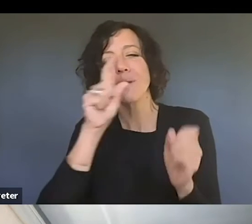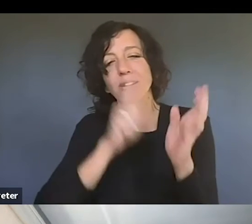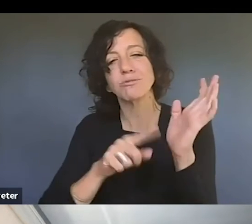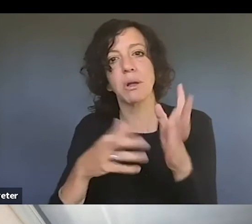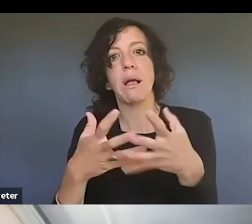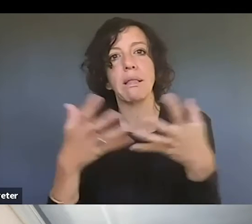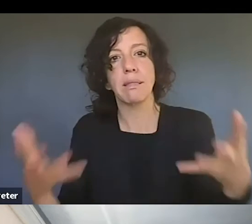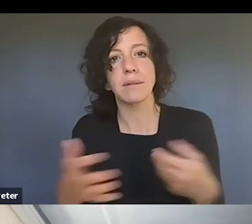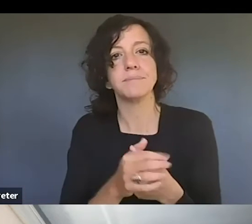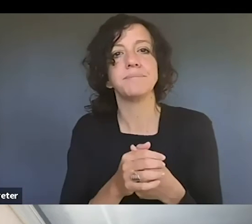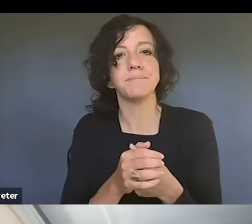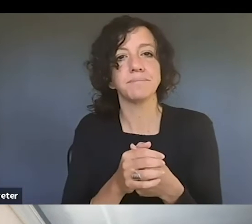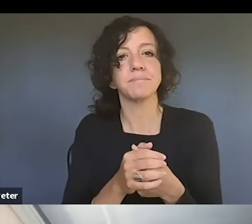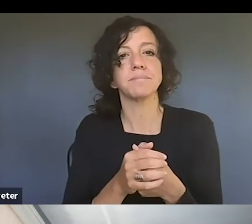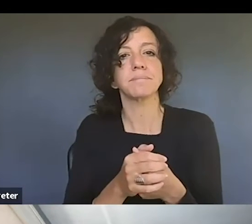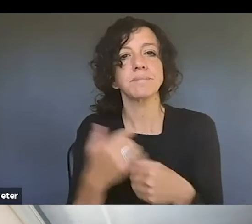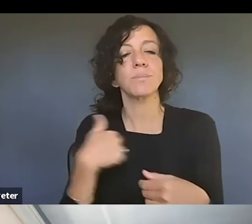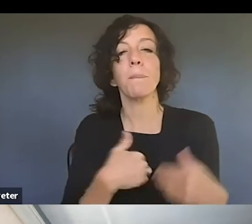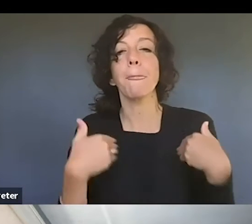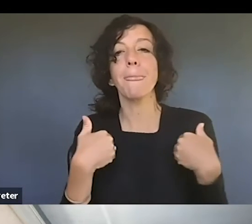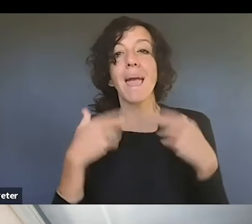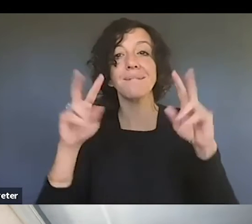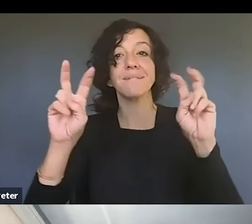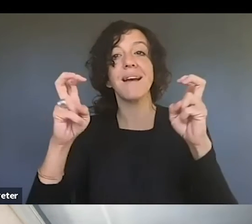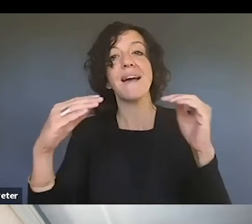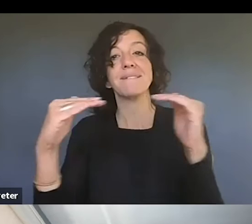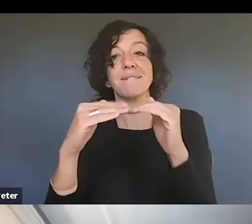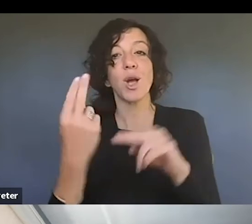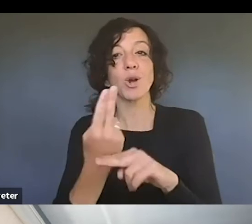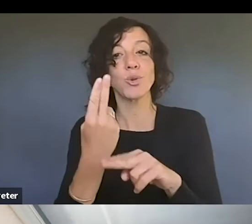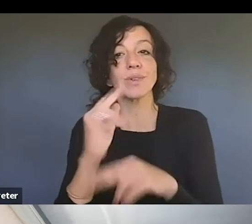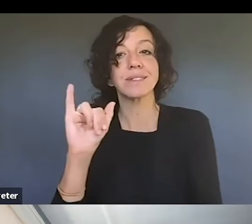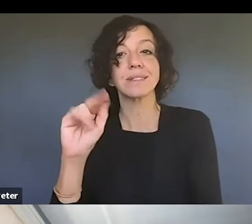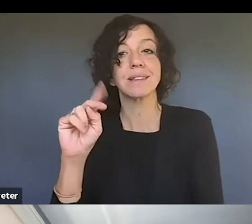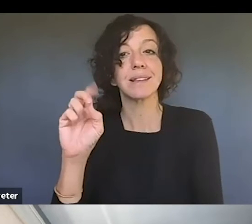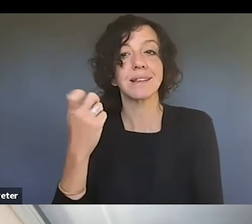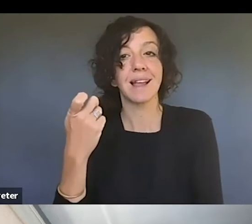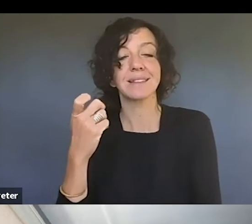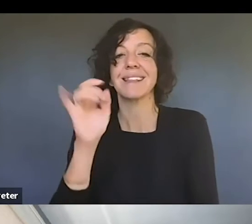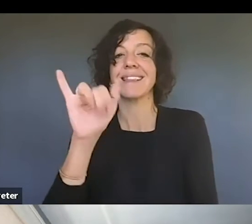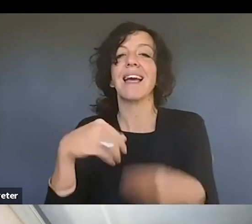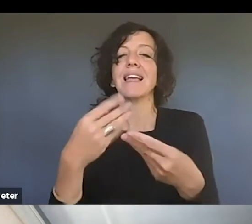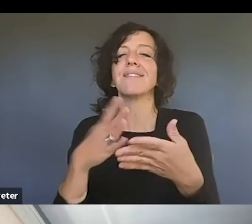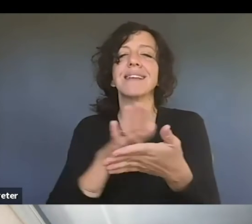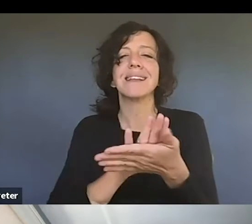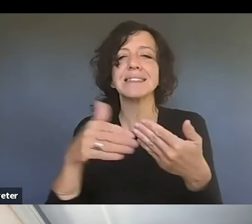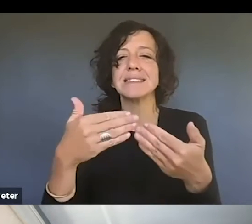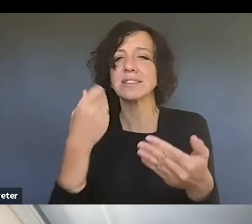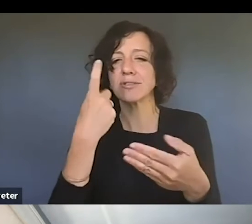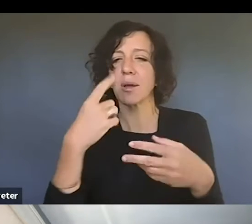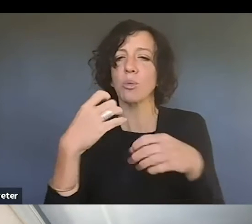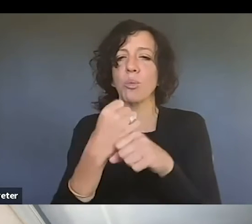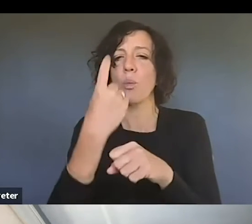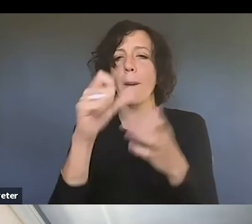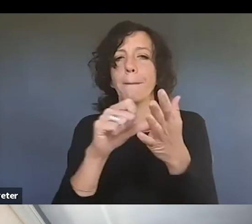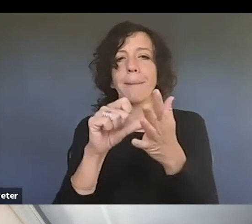fair use was mentioned earlier. We have a fair use index, which sort of gives really nice, um, one page summaries of fair use cases.